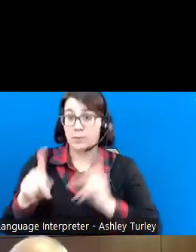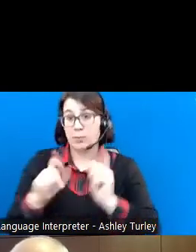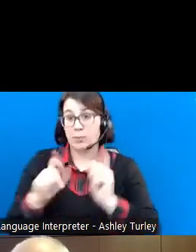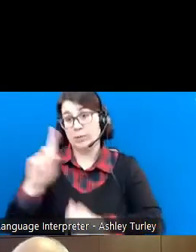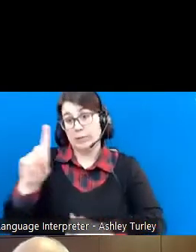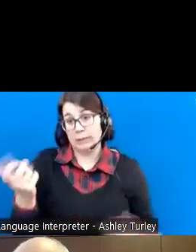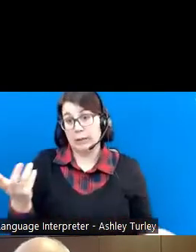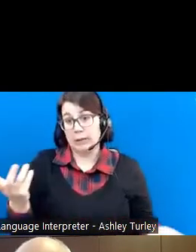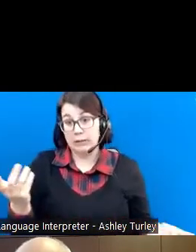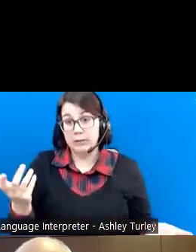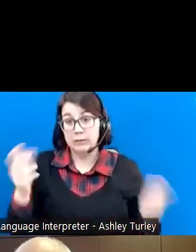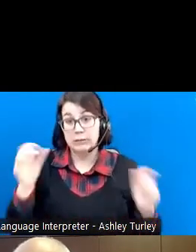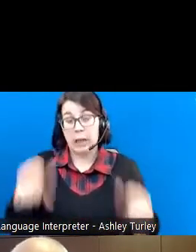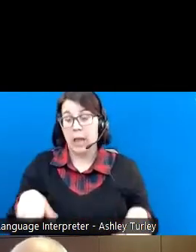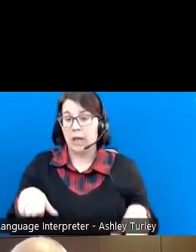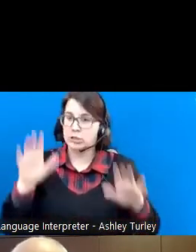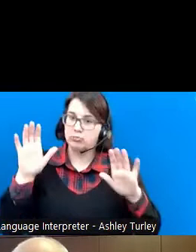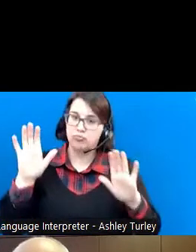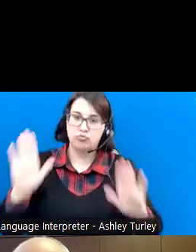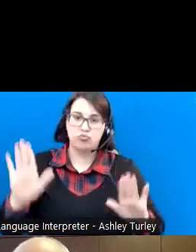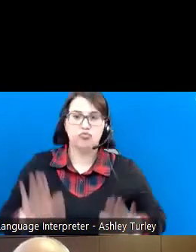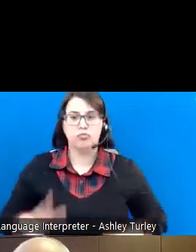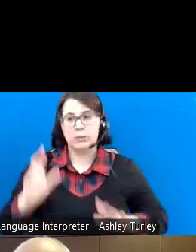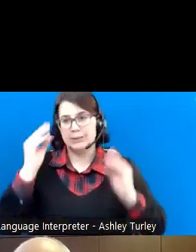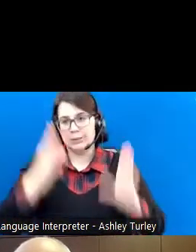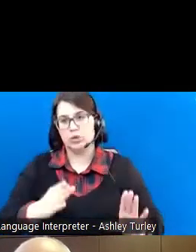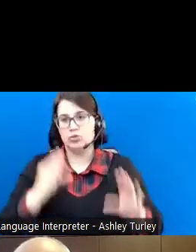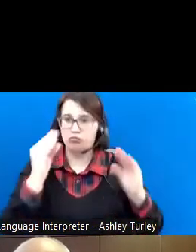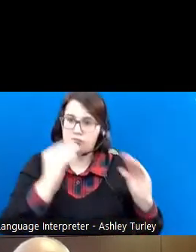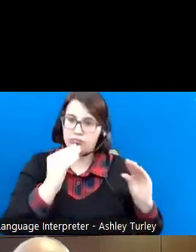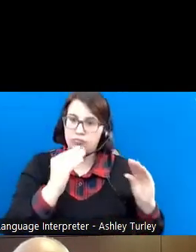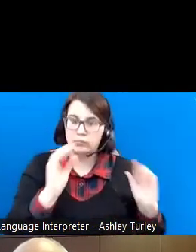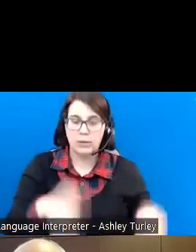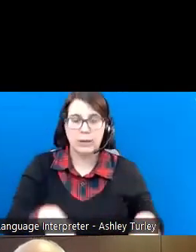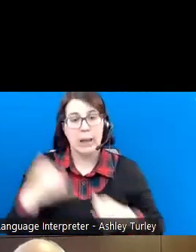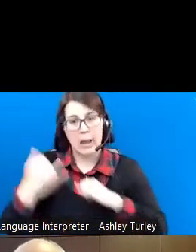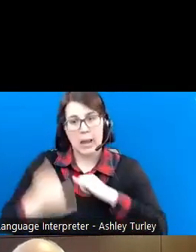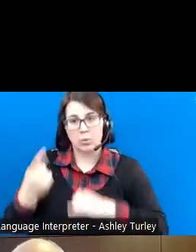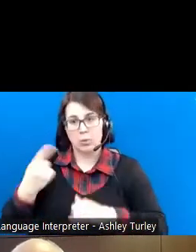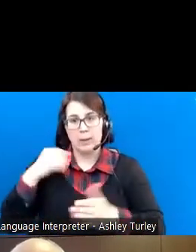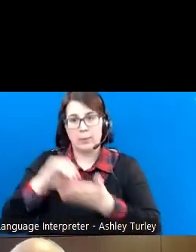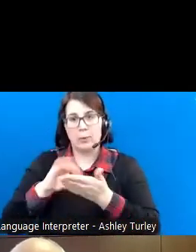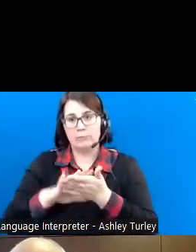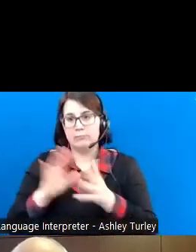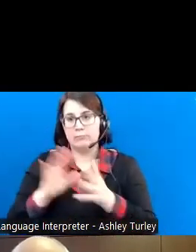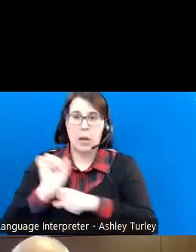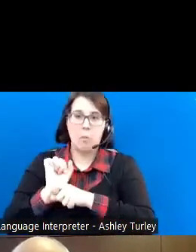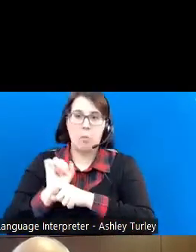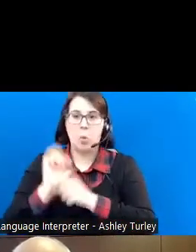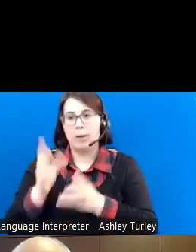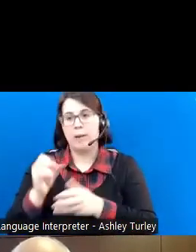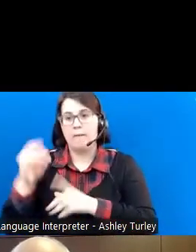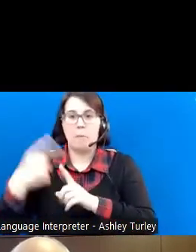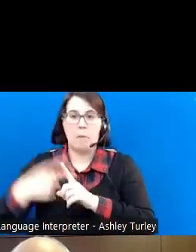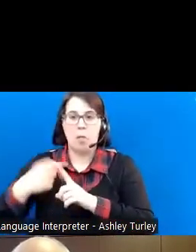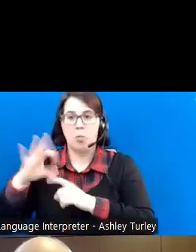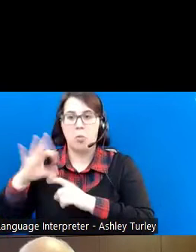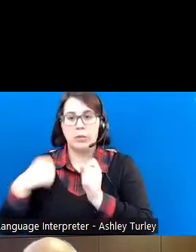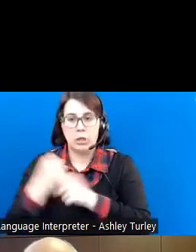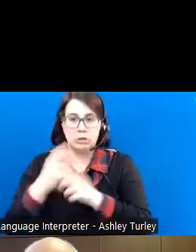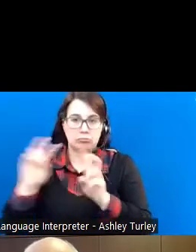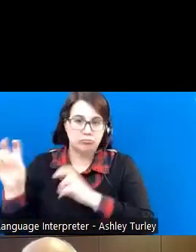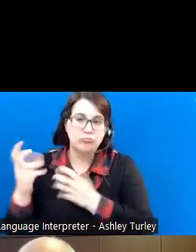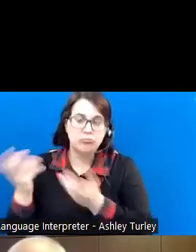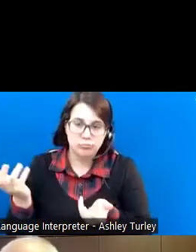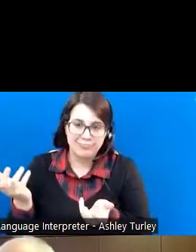who could be great teachers of that. And the last one I put on there was employee of the month or year. I mean, those are